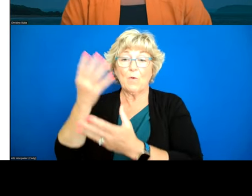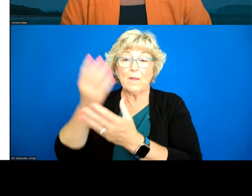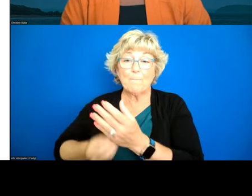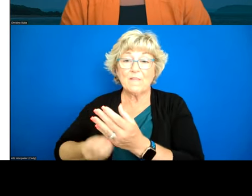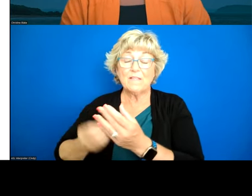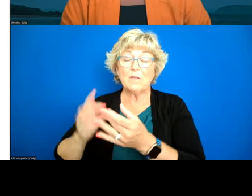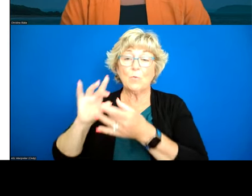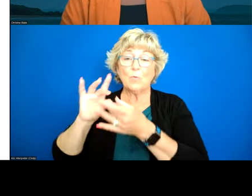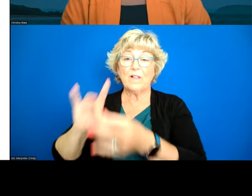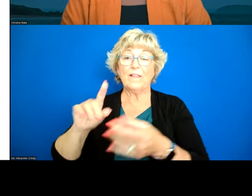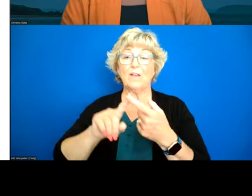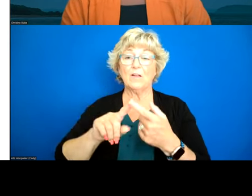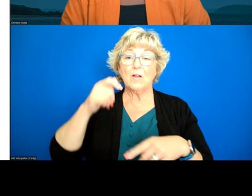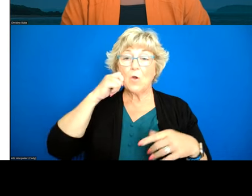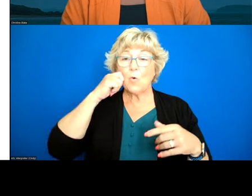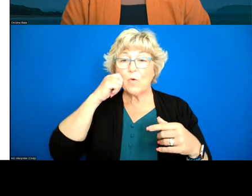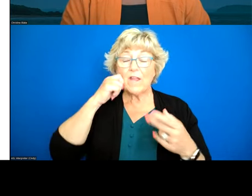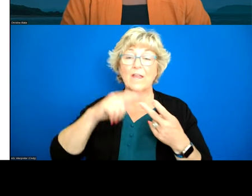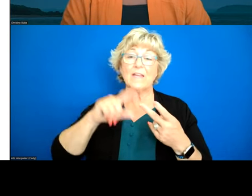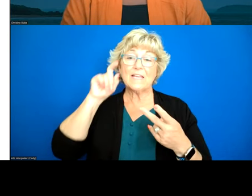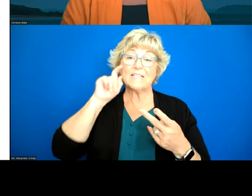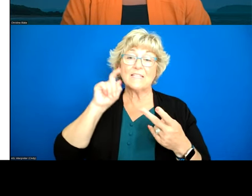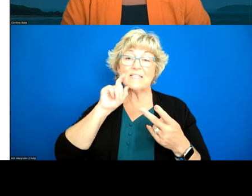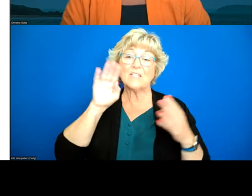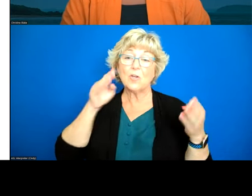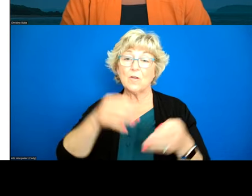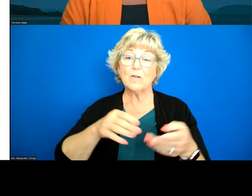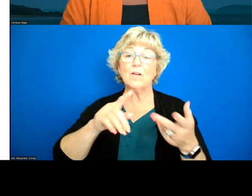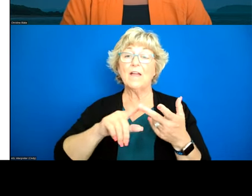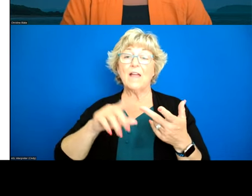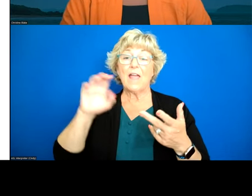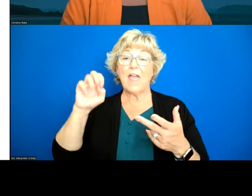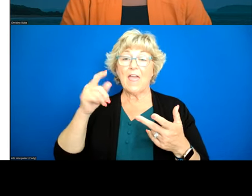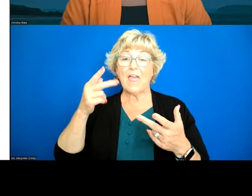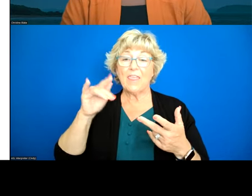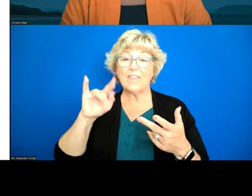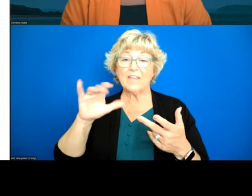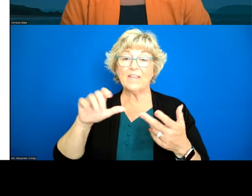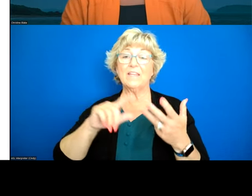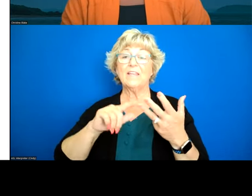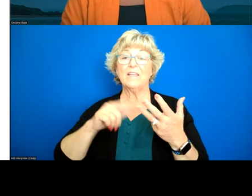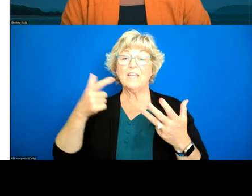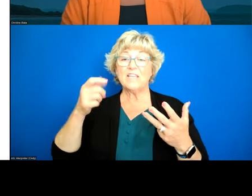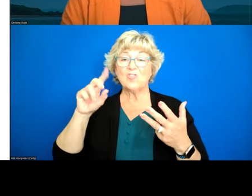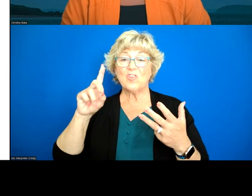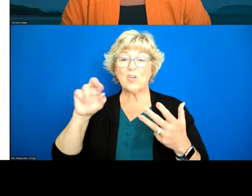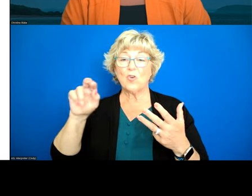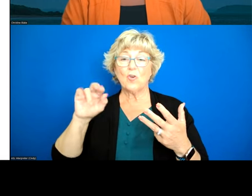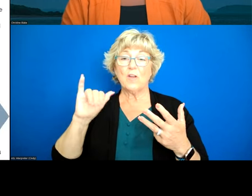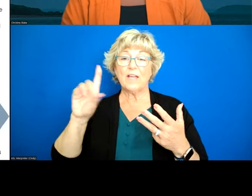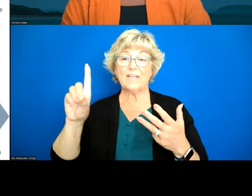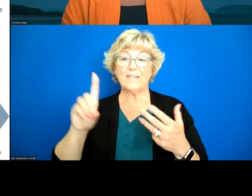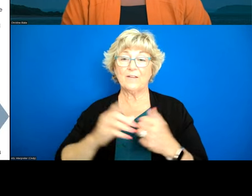uh racial uh sexual orientation ethnicity and gender identity if go to the next slide